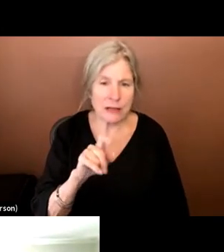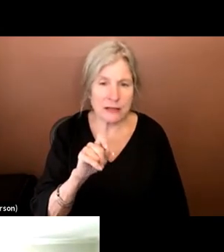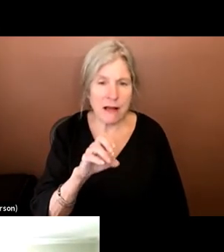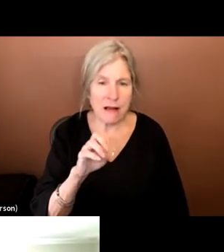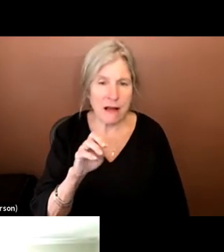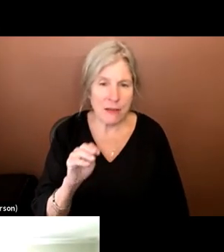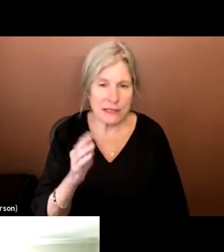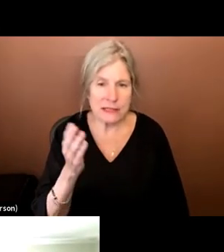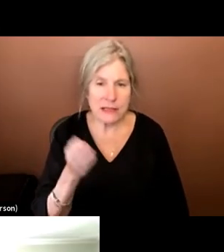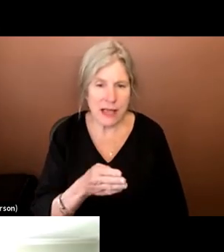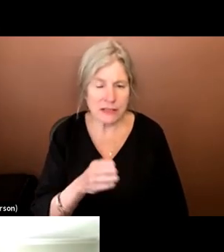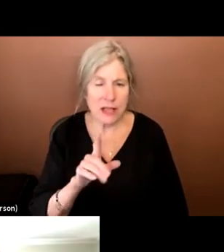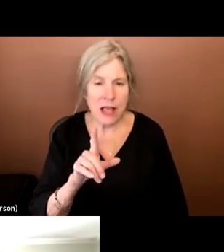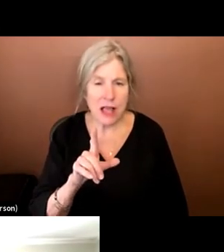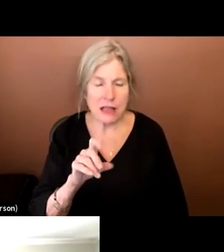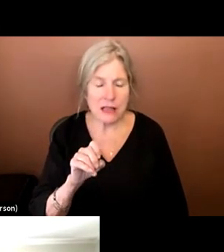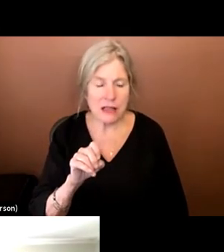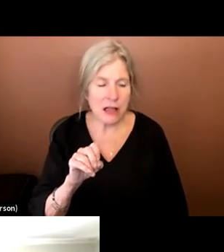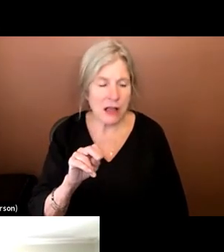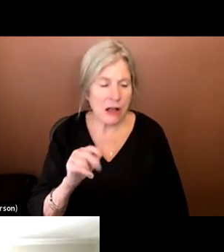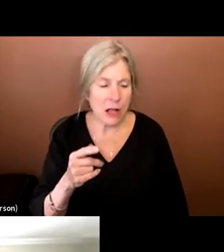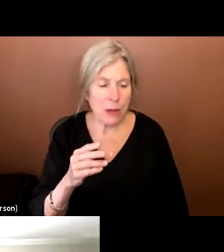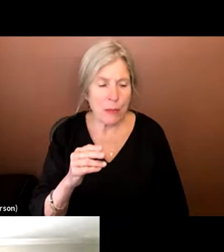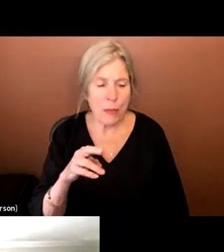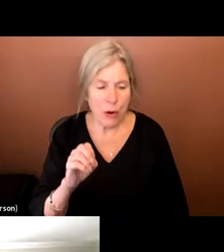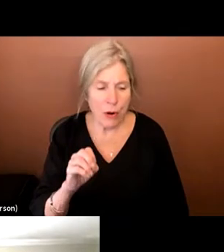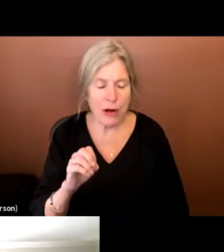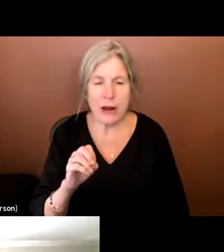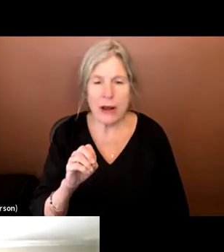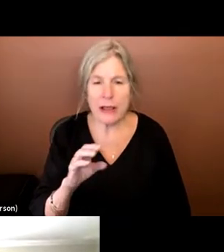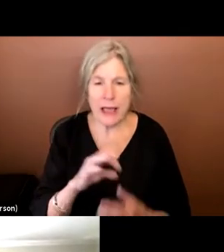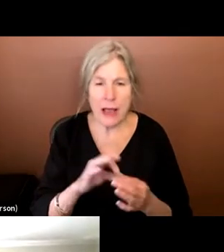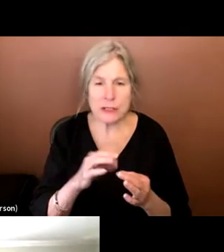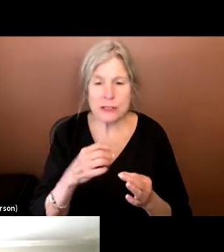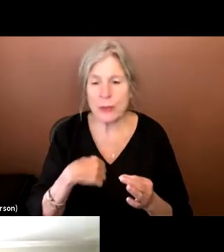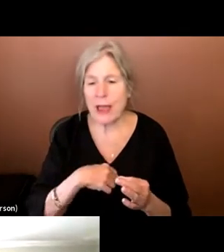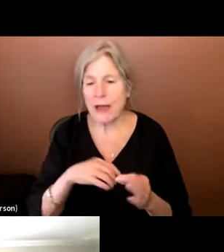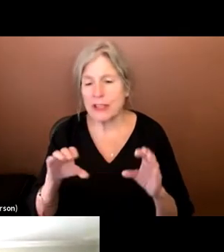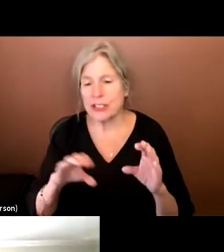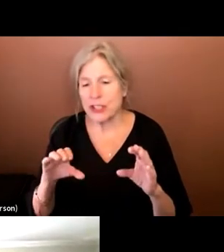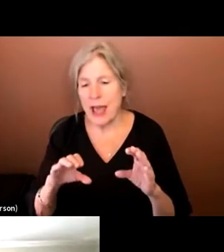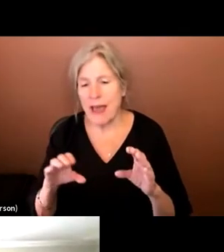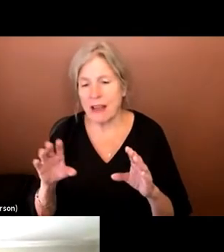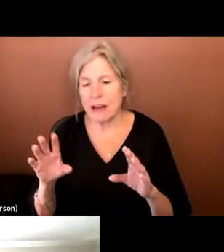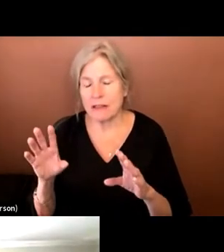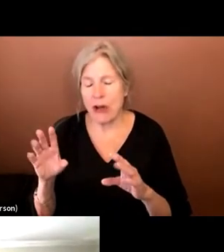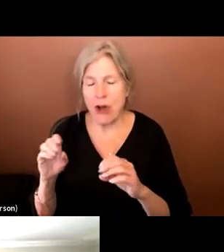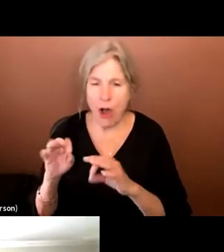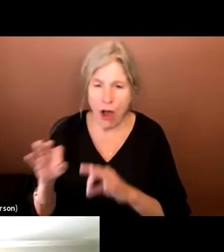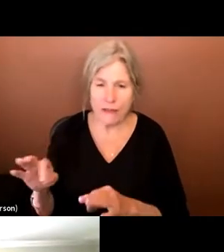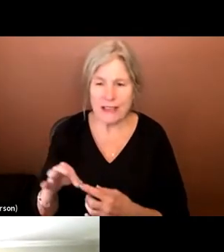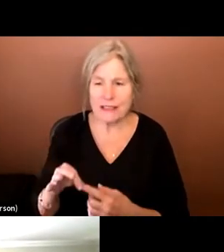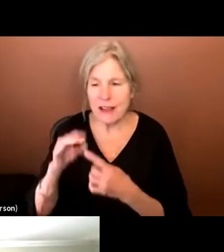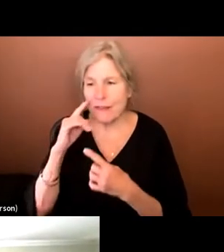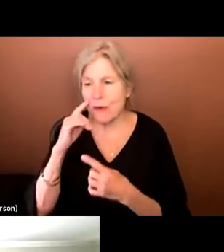slash longmorecaptions. We have chat turned off, except for a few key